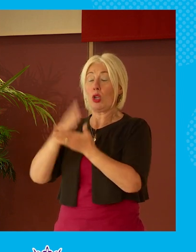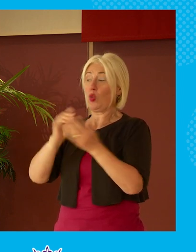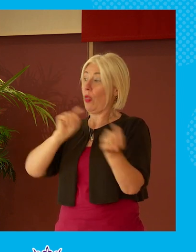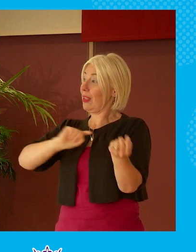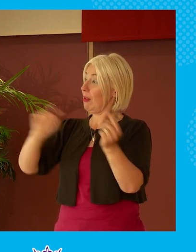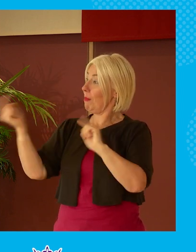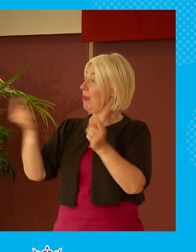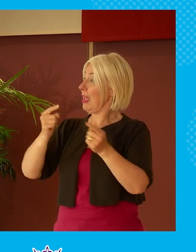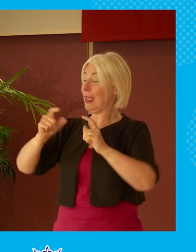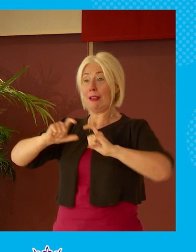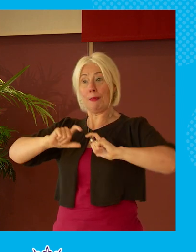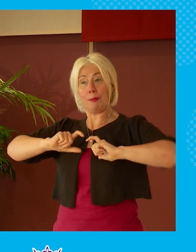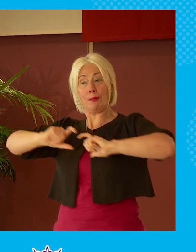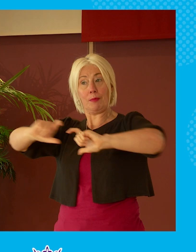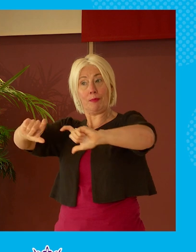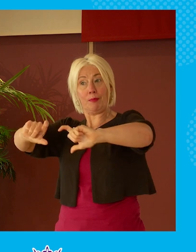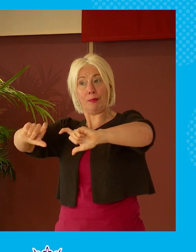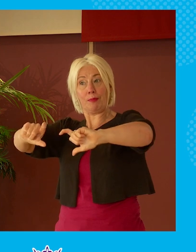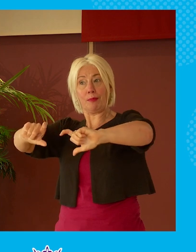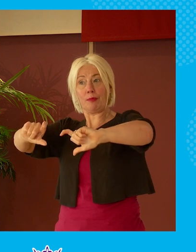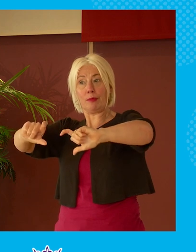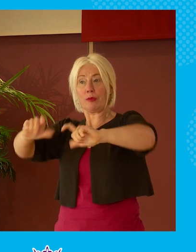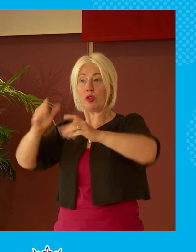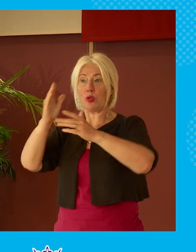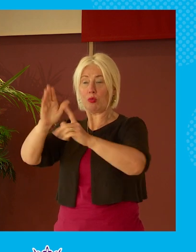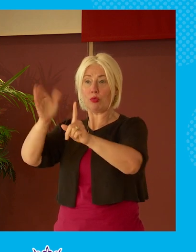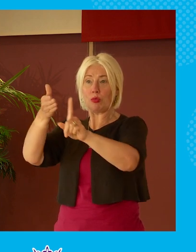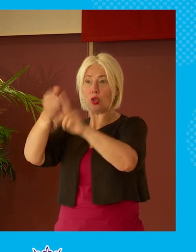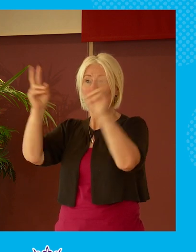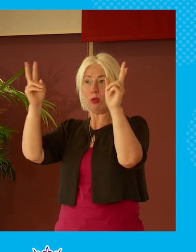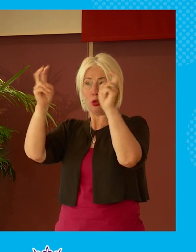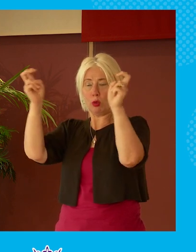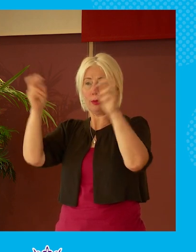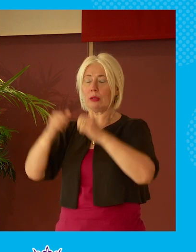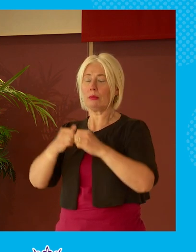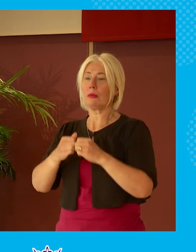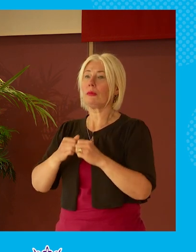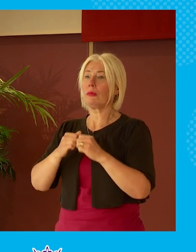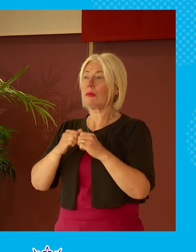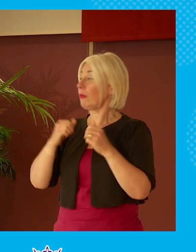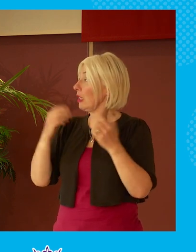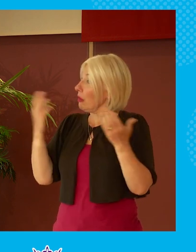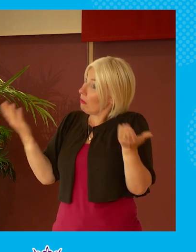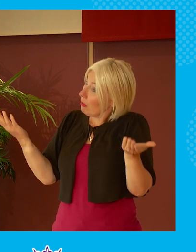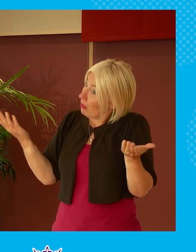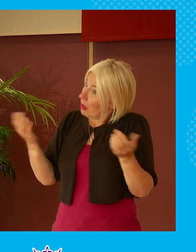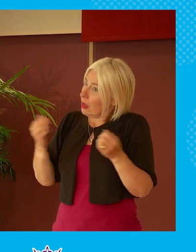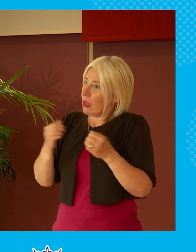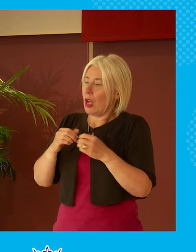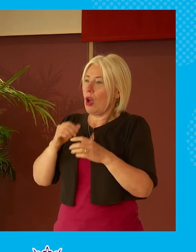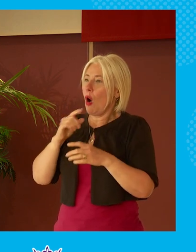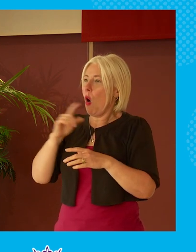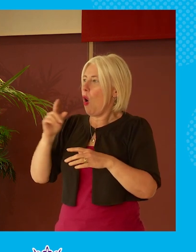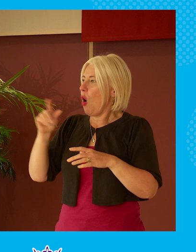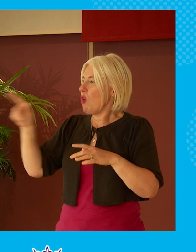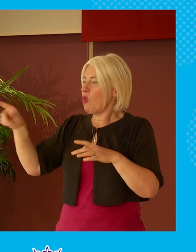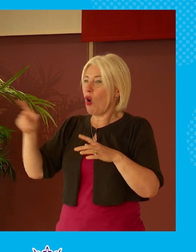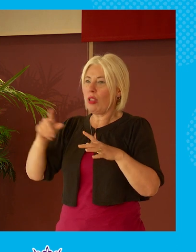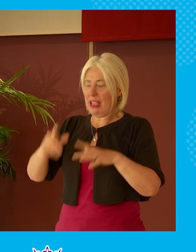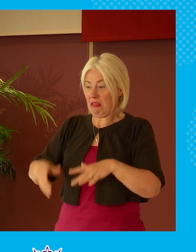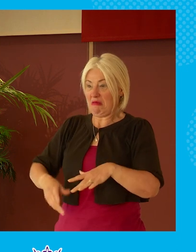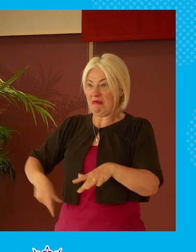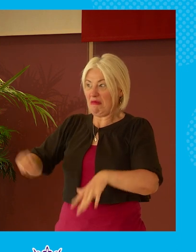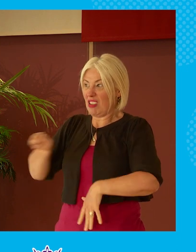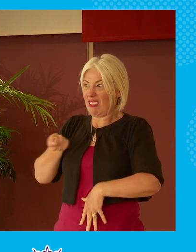remains within um the broad parameters of being but but but gouging or using your sword